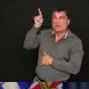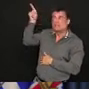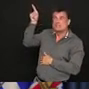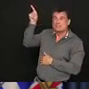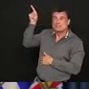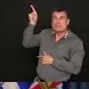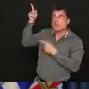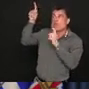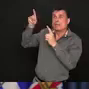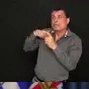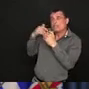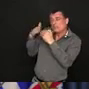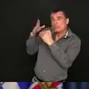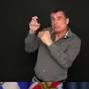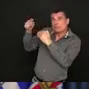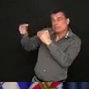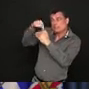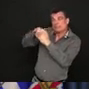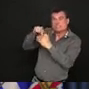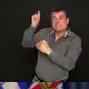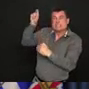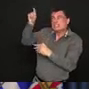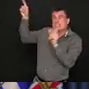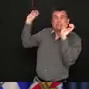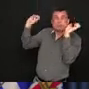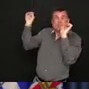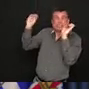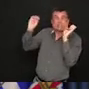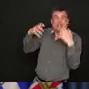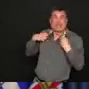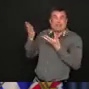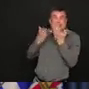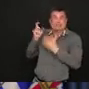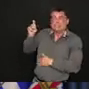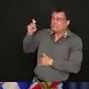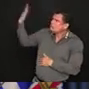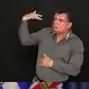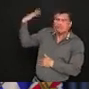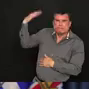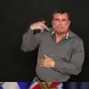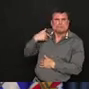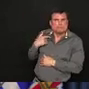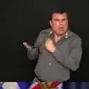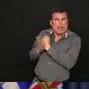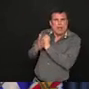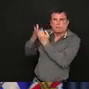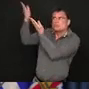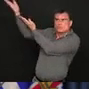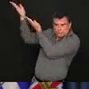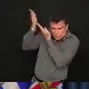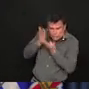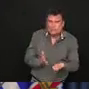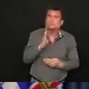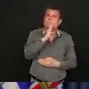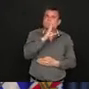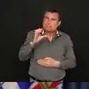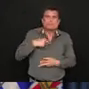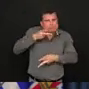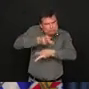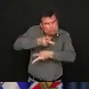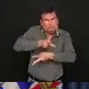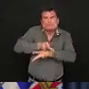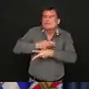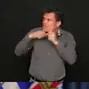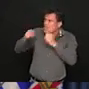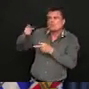to take a regional approach to this. Obviously mindful of what the Canadian position is. Mindful of what's going on in the eastern states are the southern